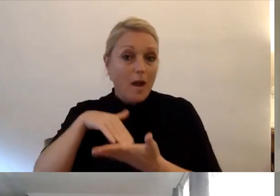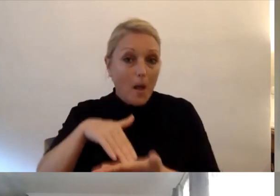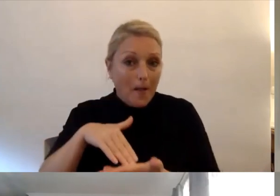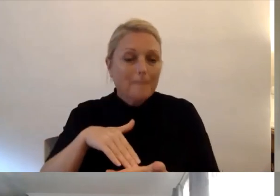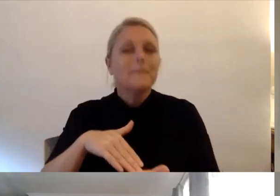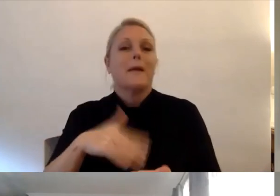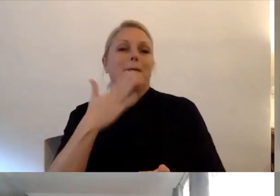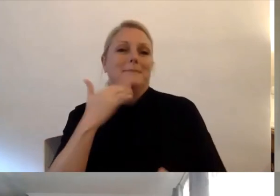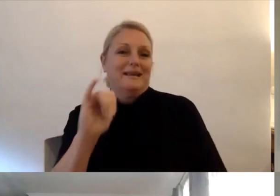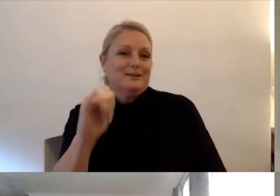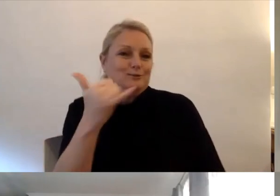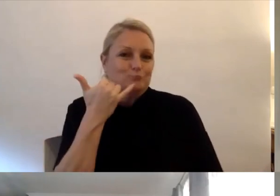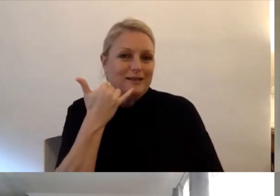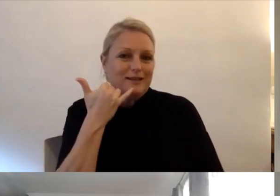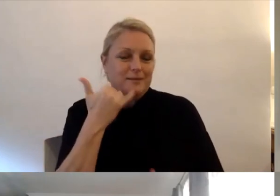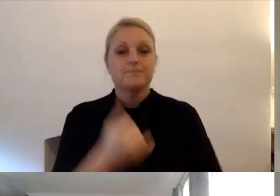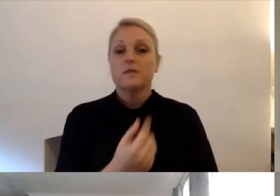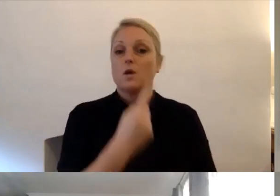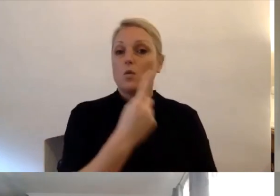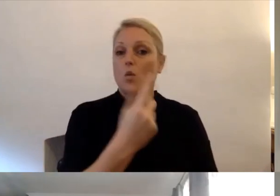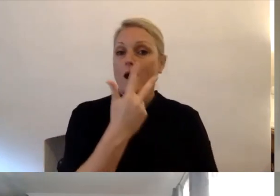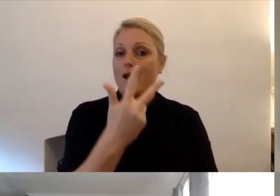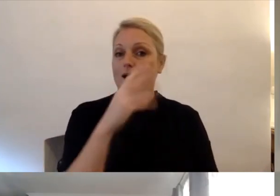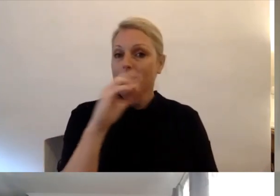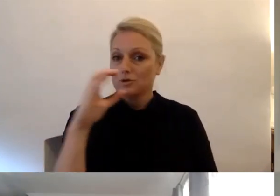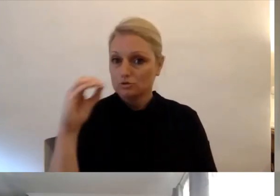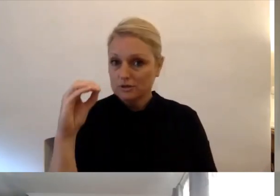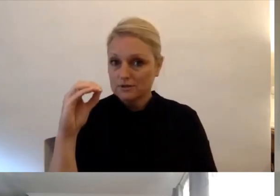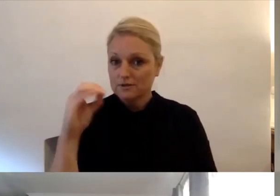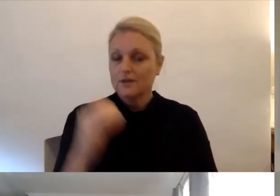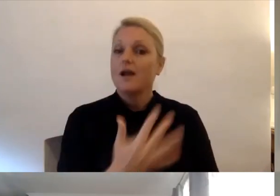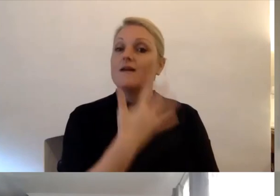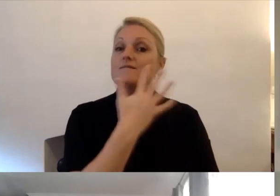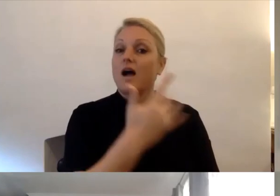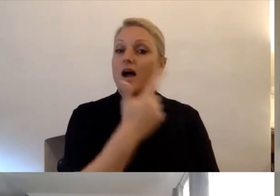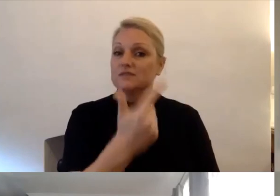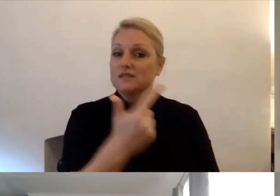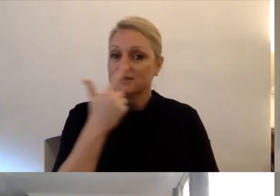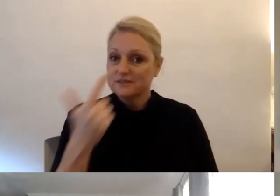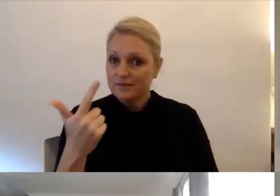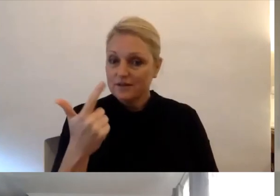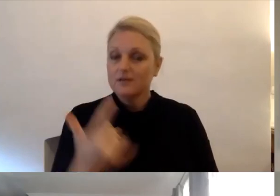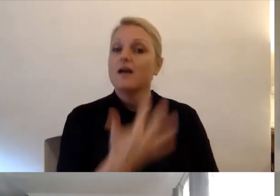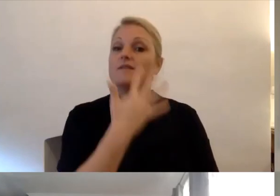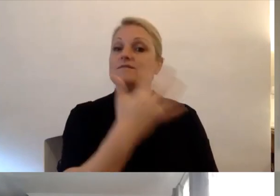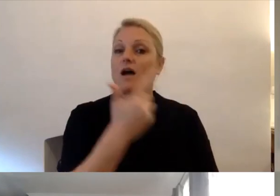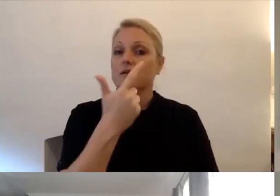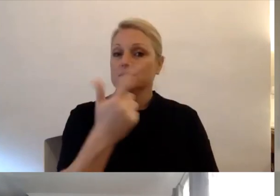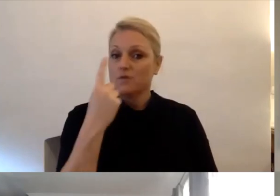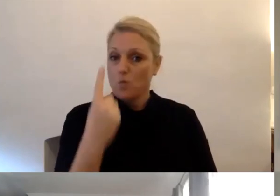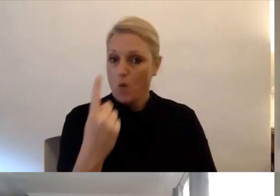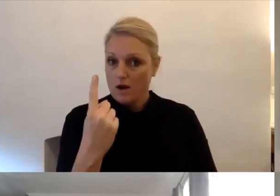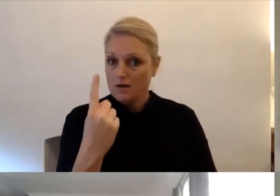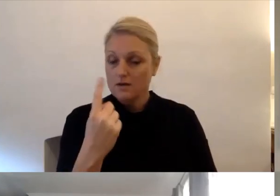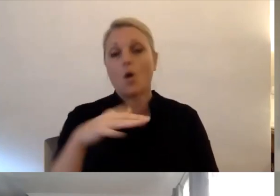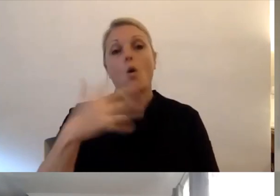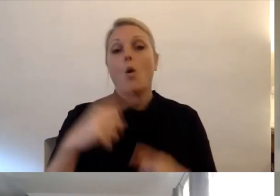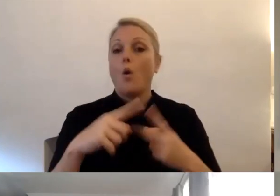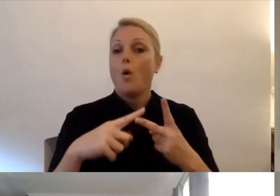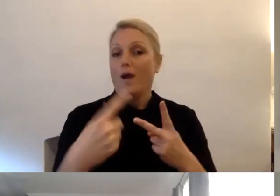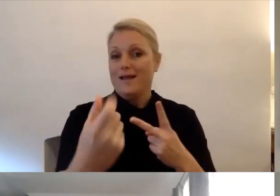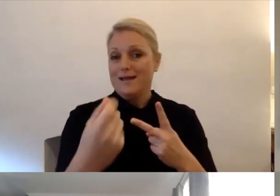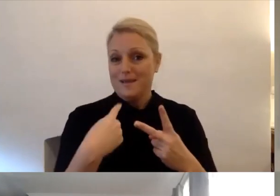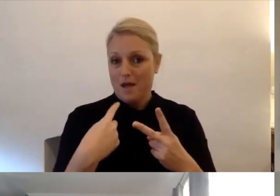please call our hotline on 1-800-577-571 or email us at